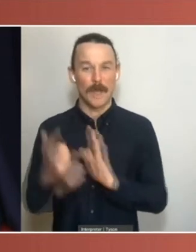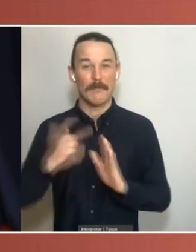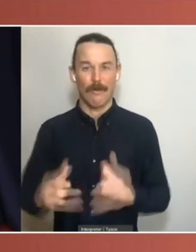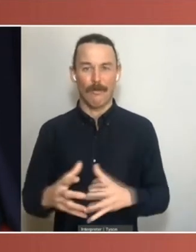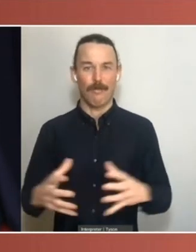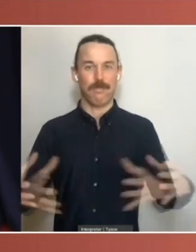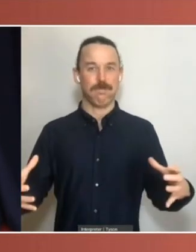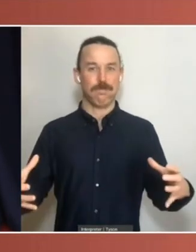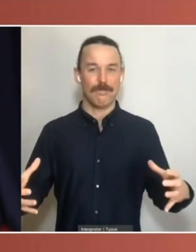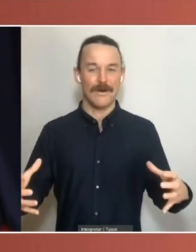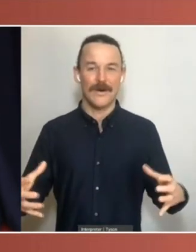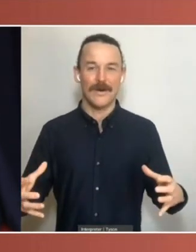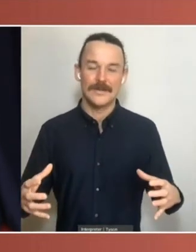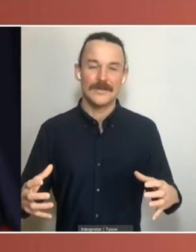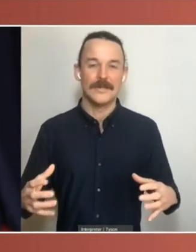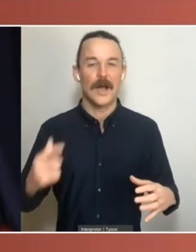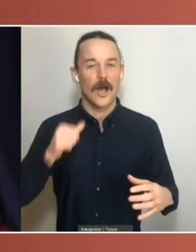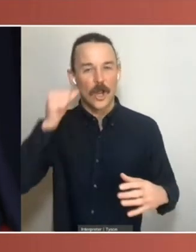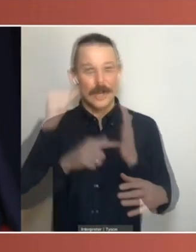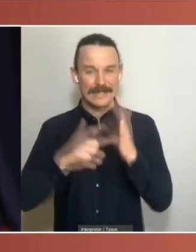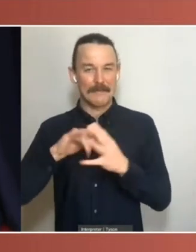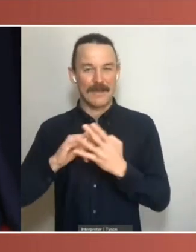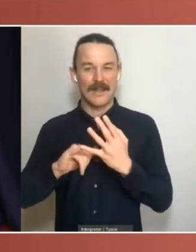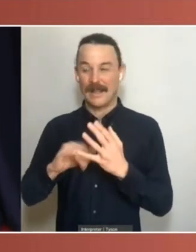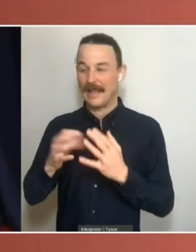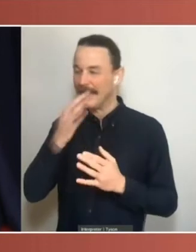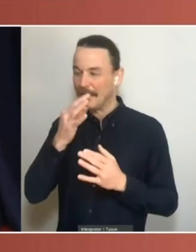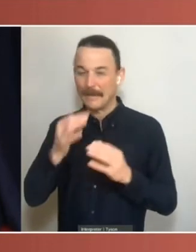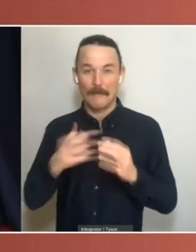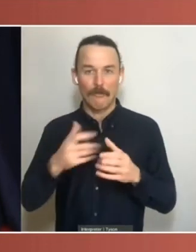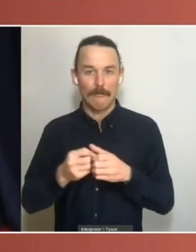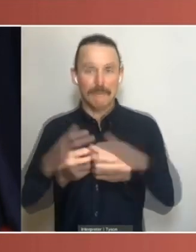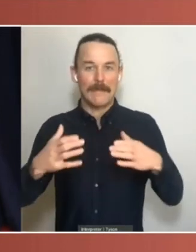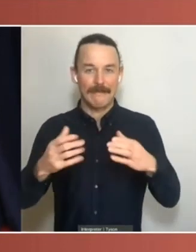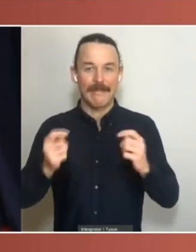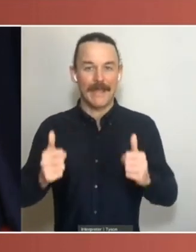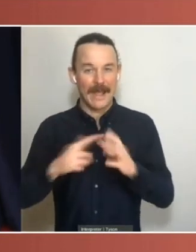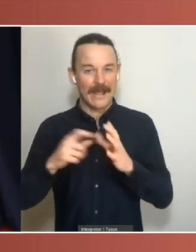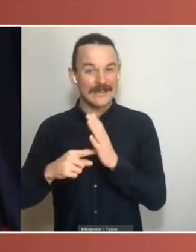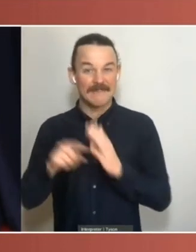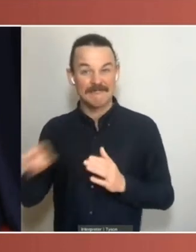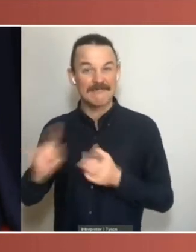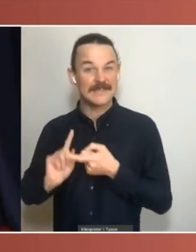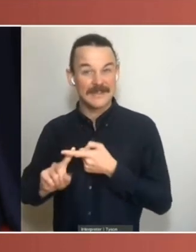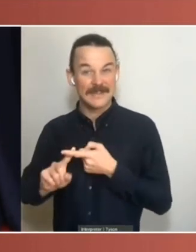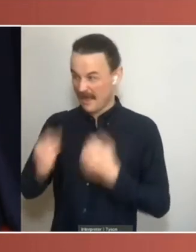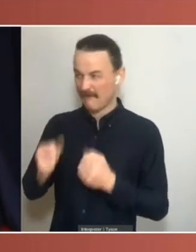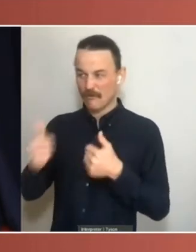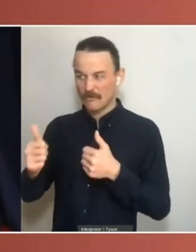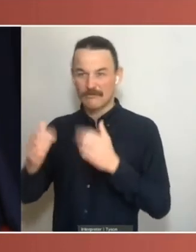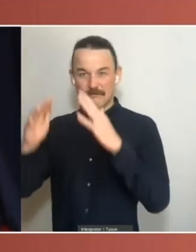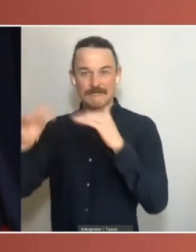can see that Tasmania, only a bit larger than the ACT, has kept and made good use of its upper house. They've kind of